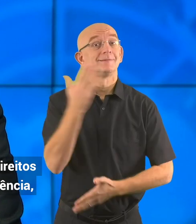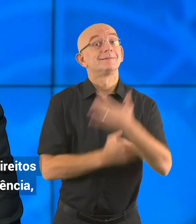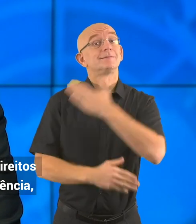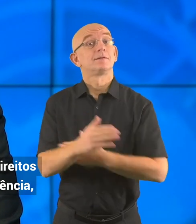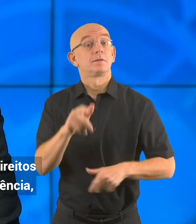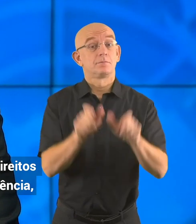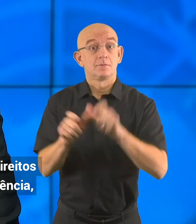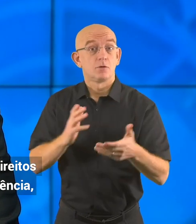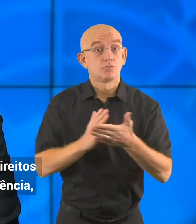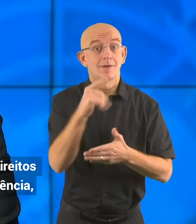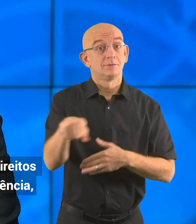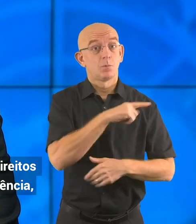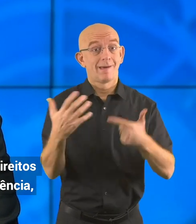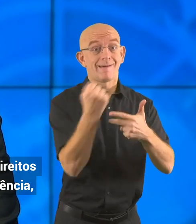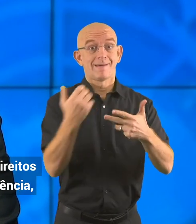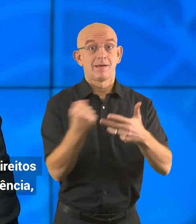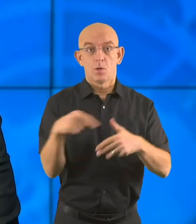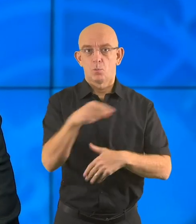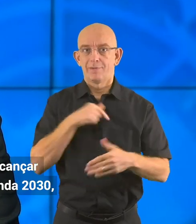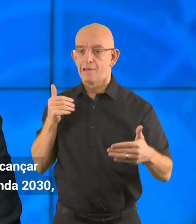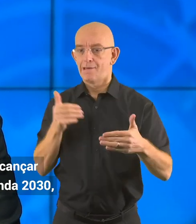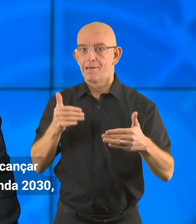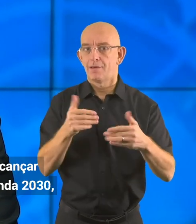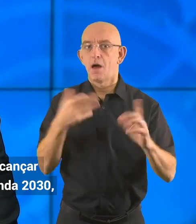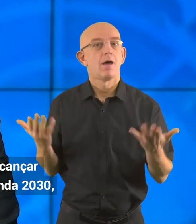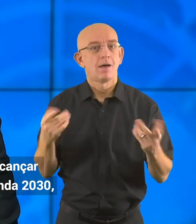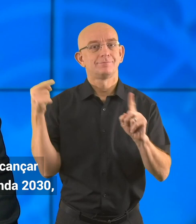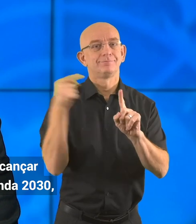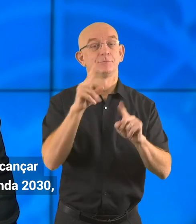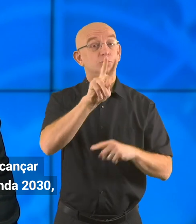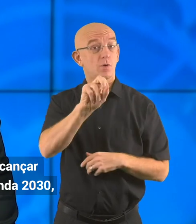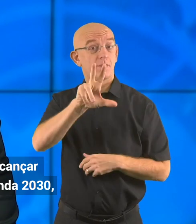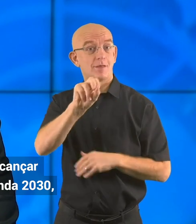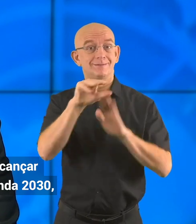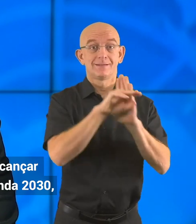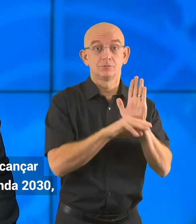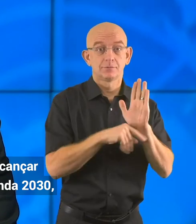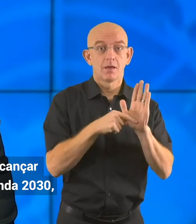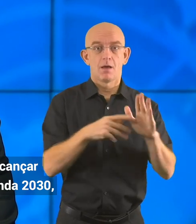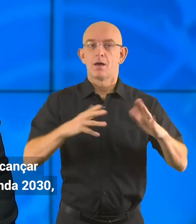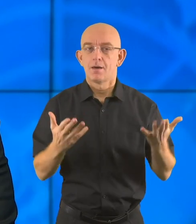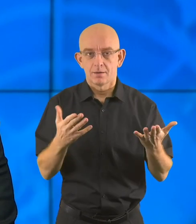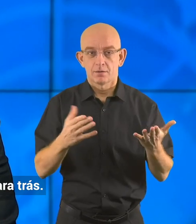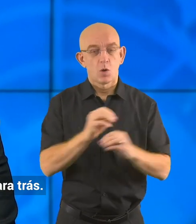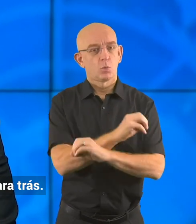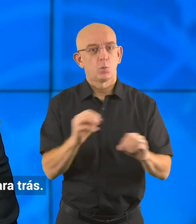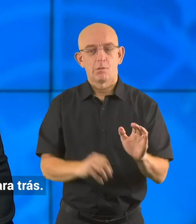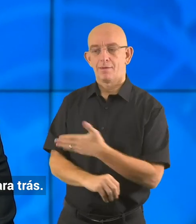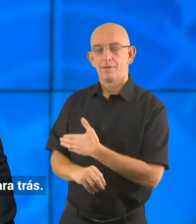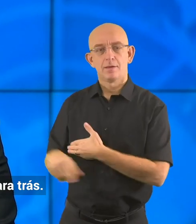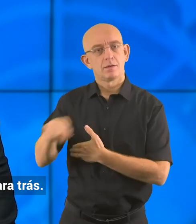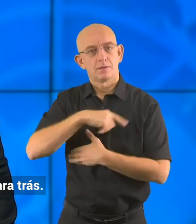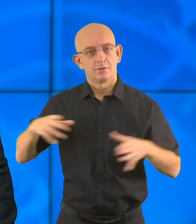When we secure the rights of people with disabilities, we move closer to achieving the central promise of the 2030 Agenda – to